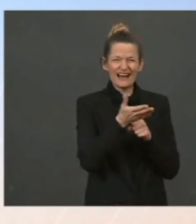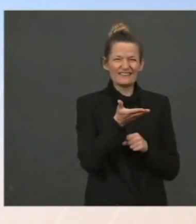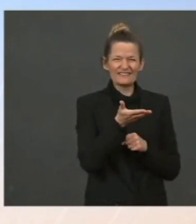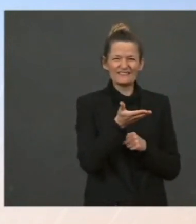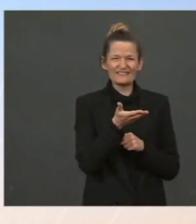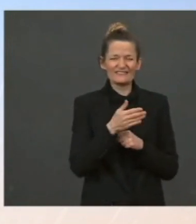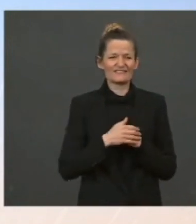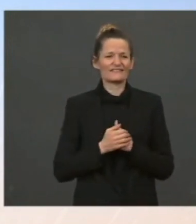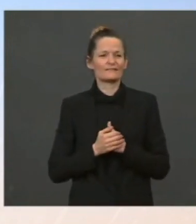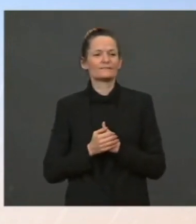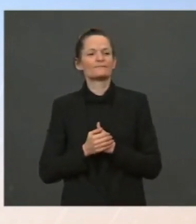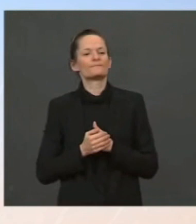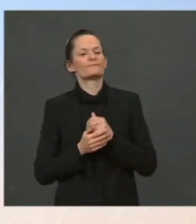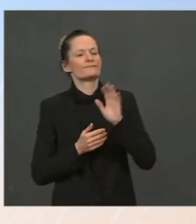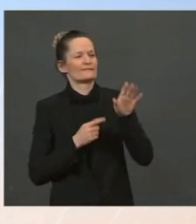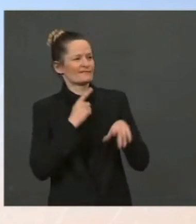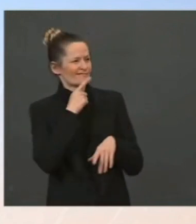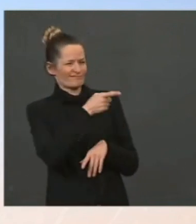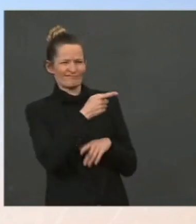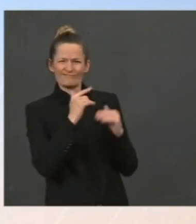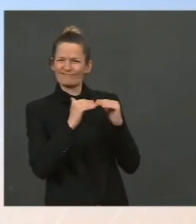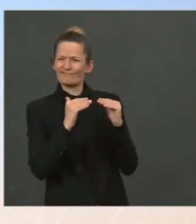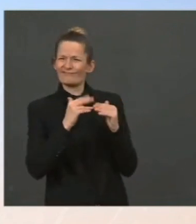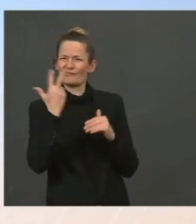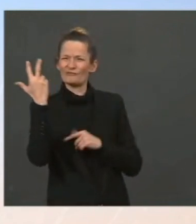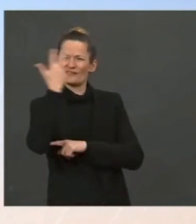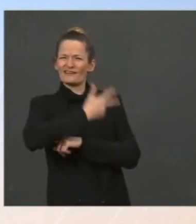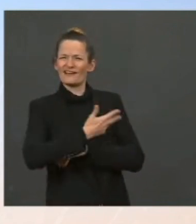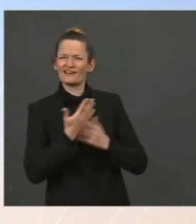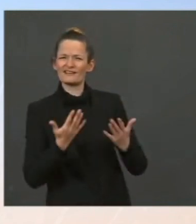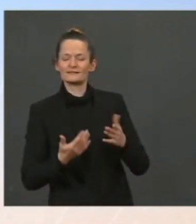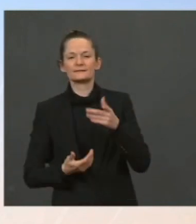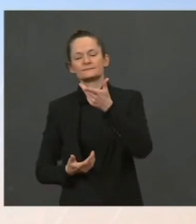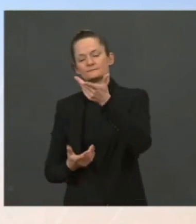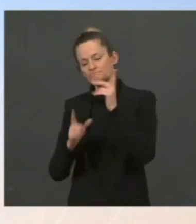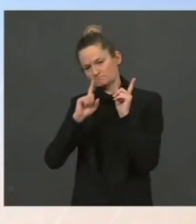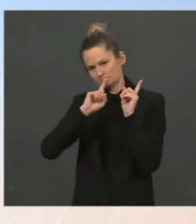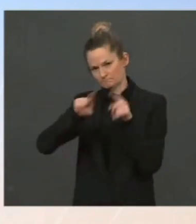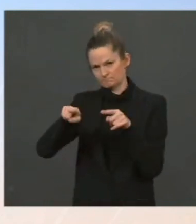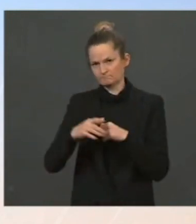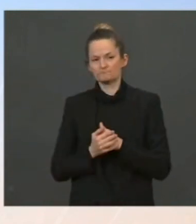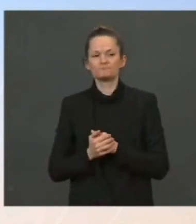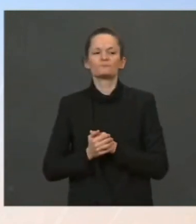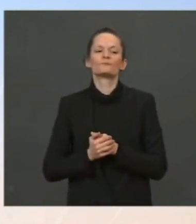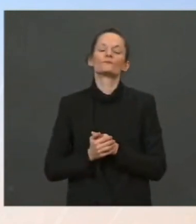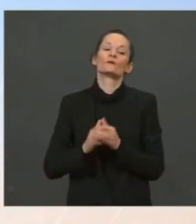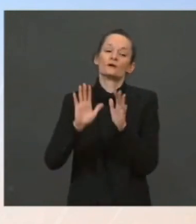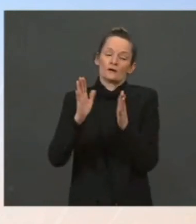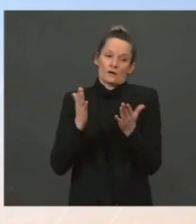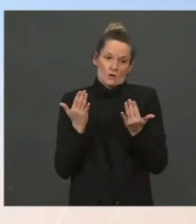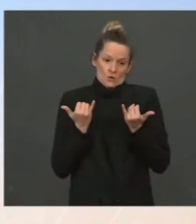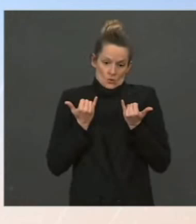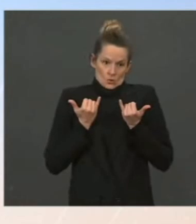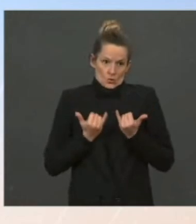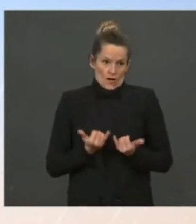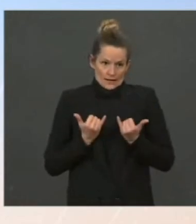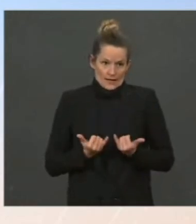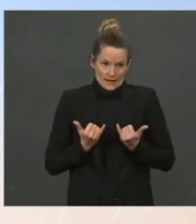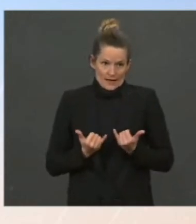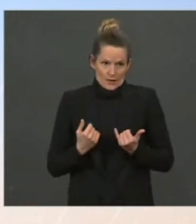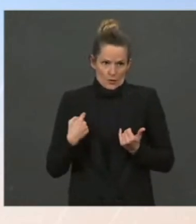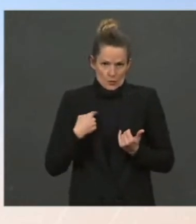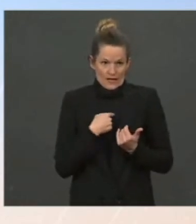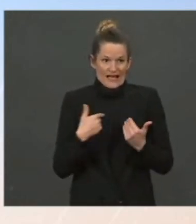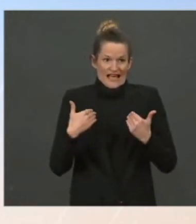will be less than what we're doing because we have the largest amount of strategic petroleum reserves,